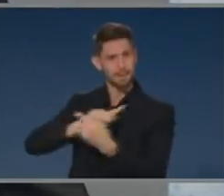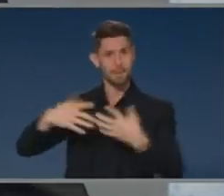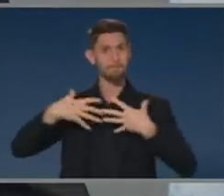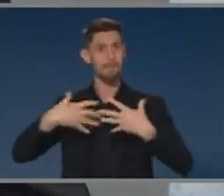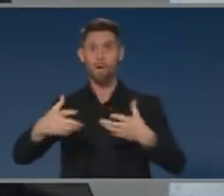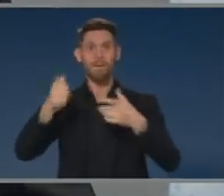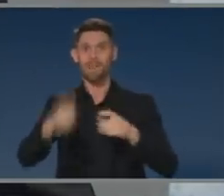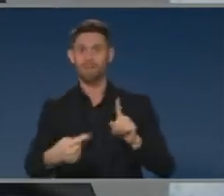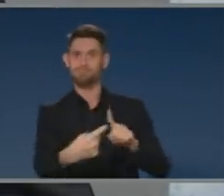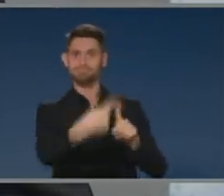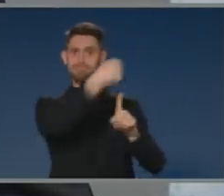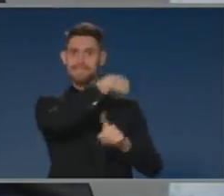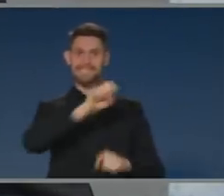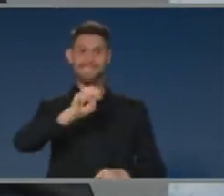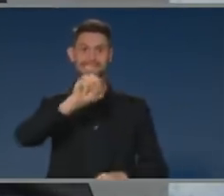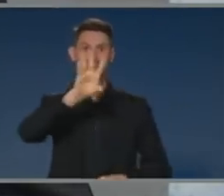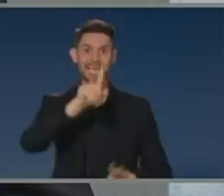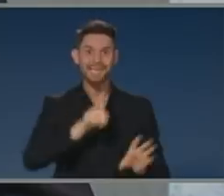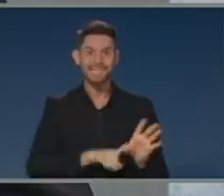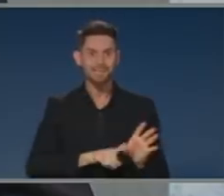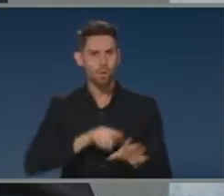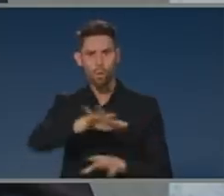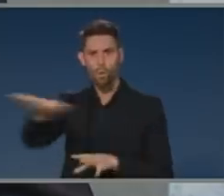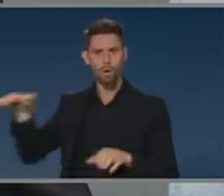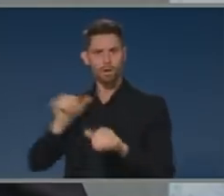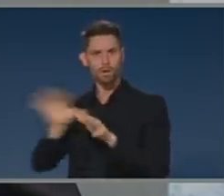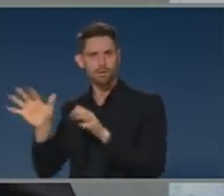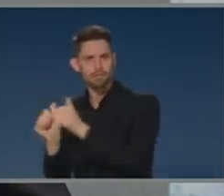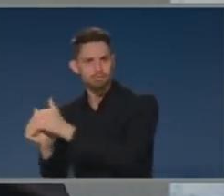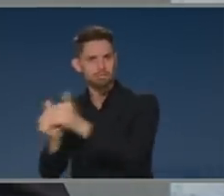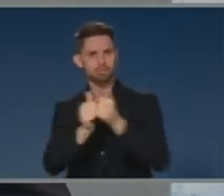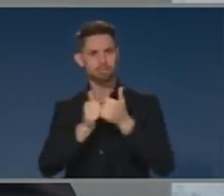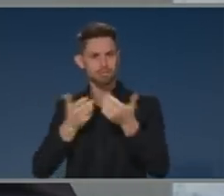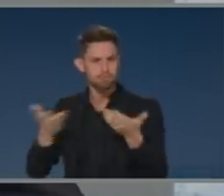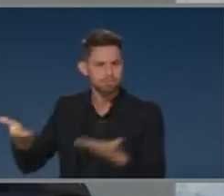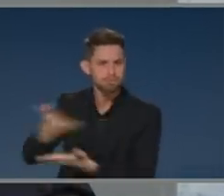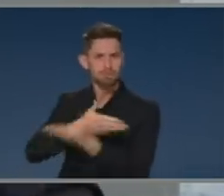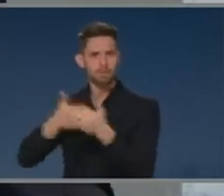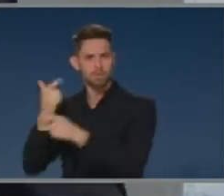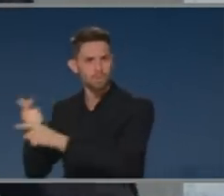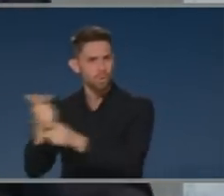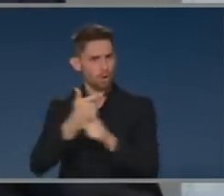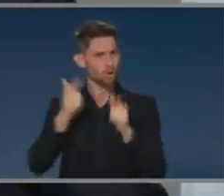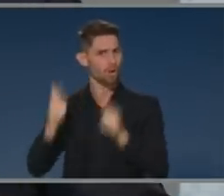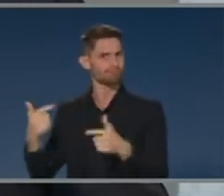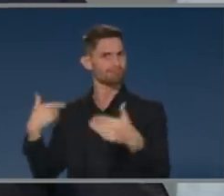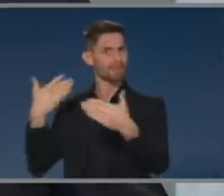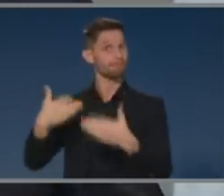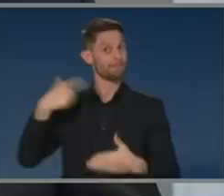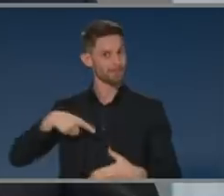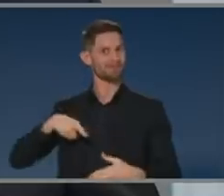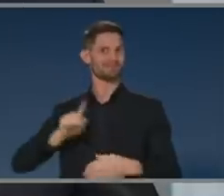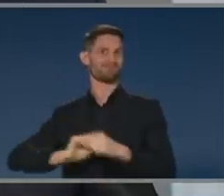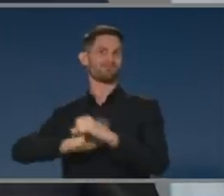over the course of dealing with this pandemic. And a lot has been accomplished in that